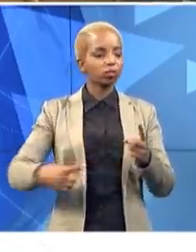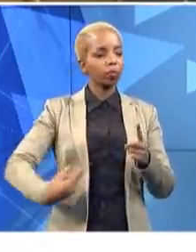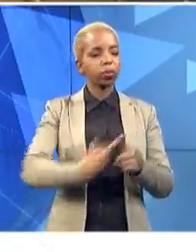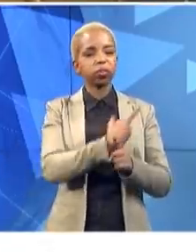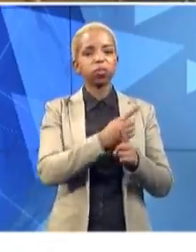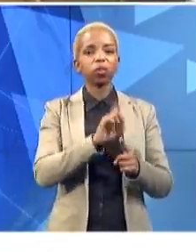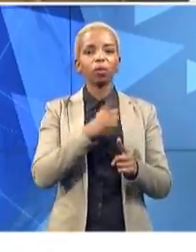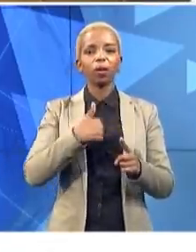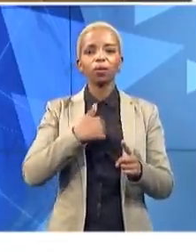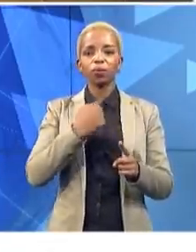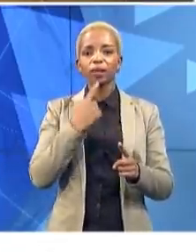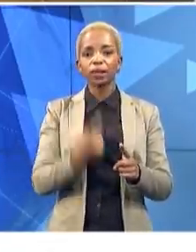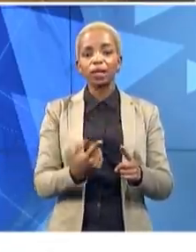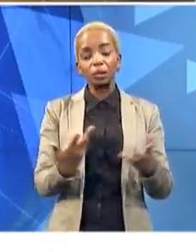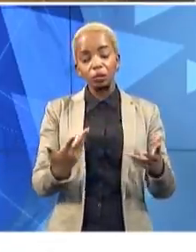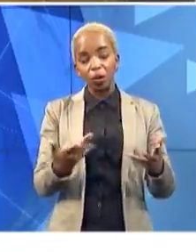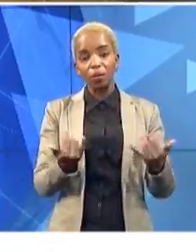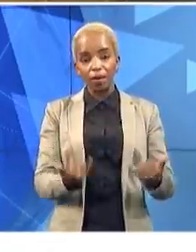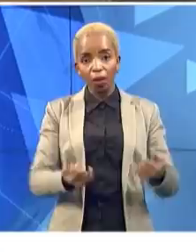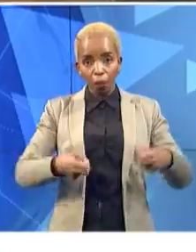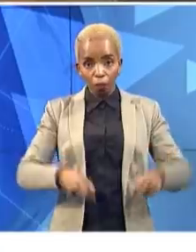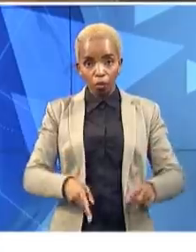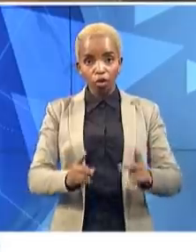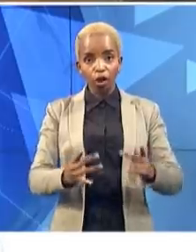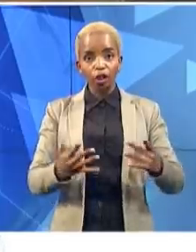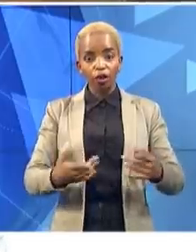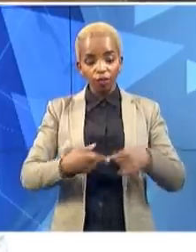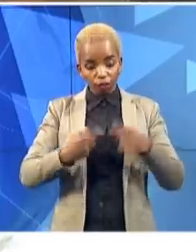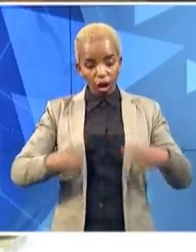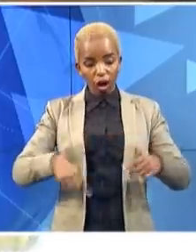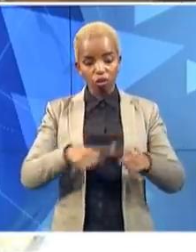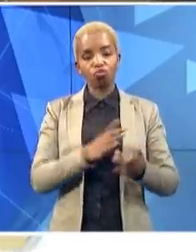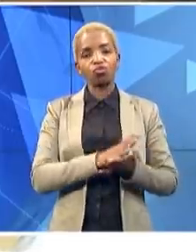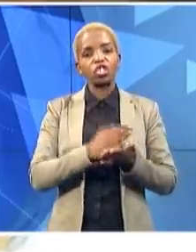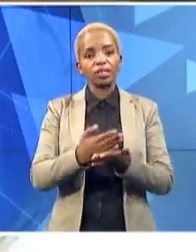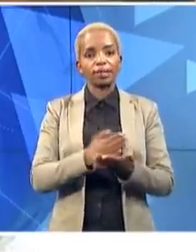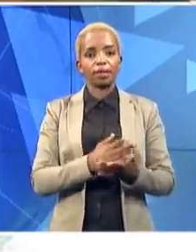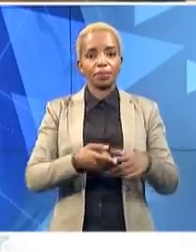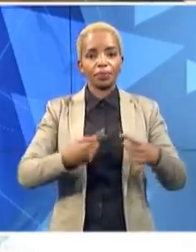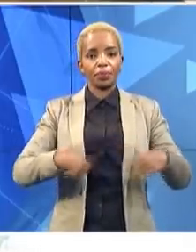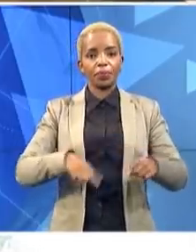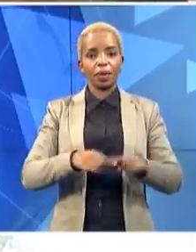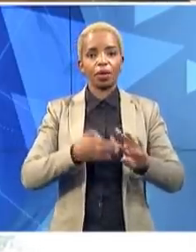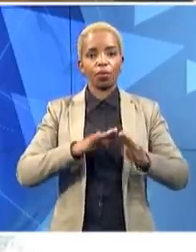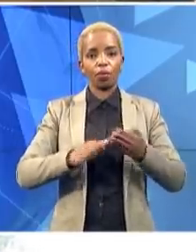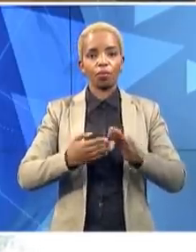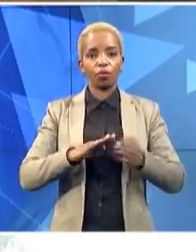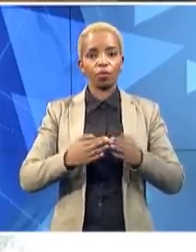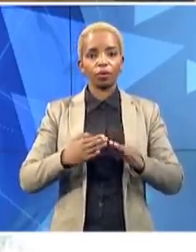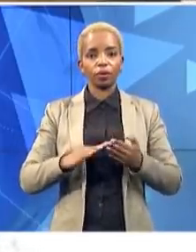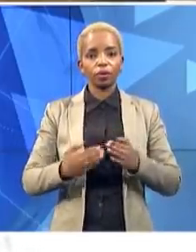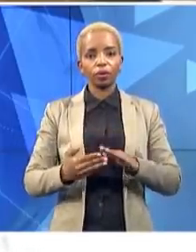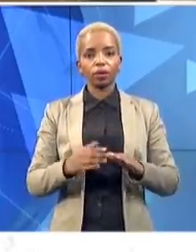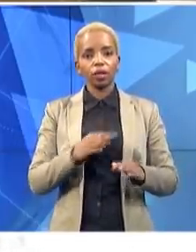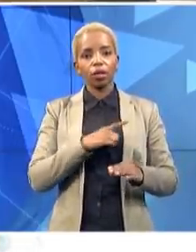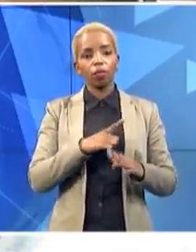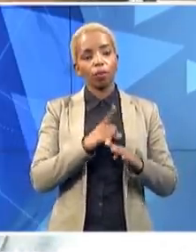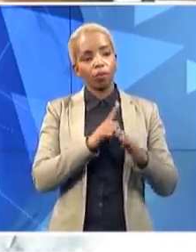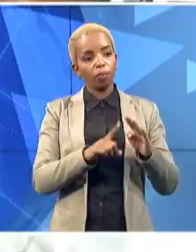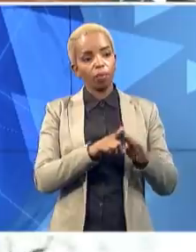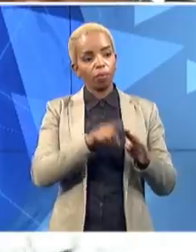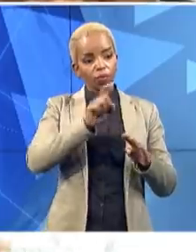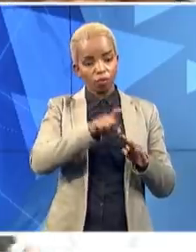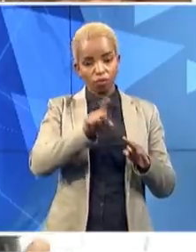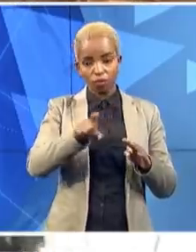with the community as we do screening and we go from village to village to share the facts around coronavirus and how to keep safe. Thank you so much.